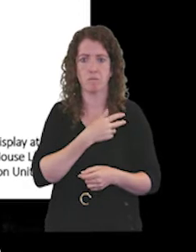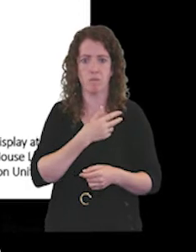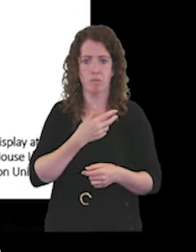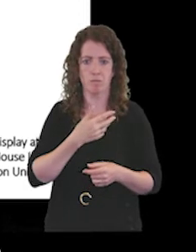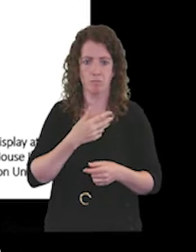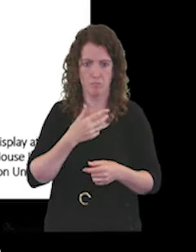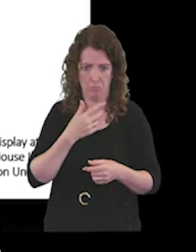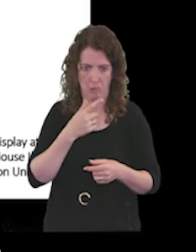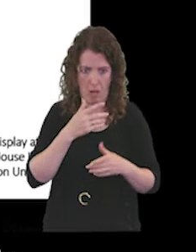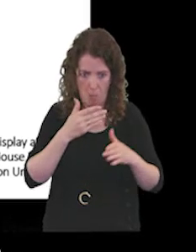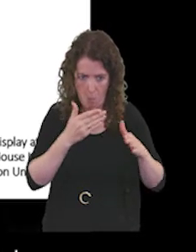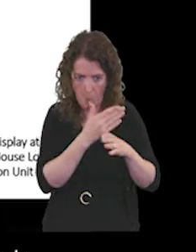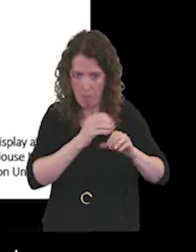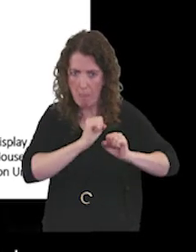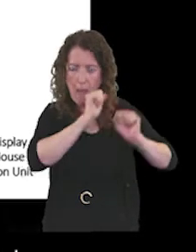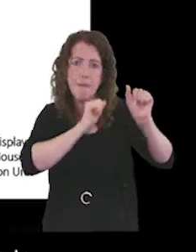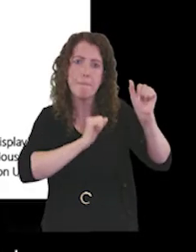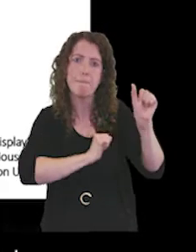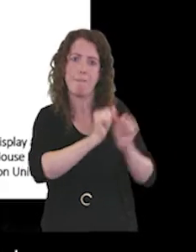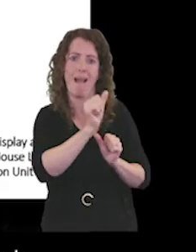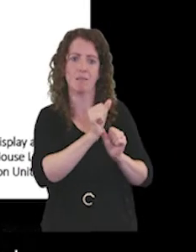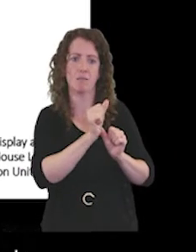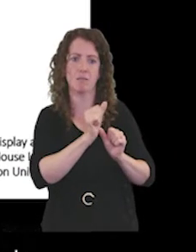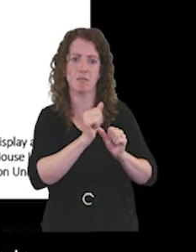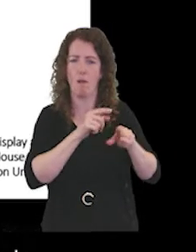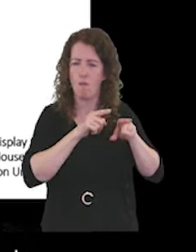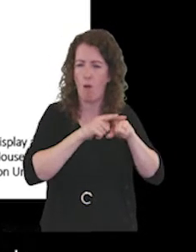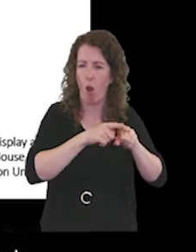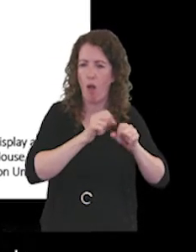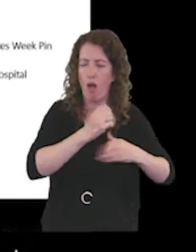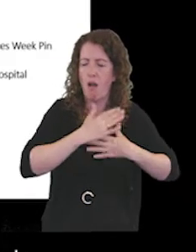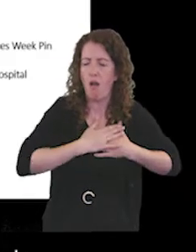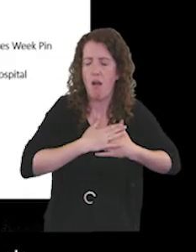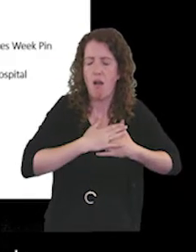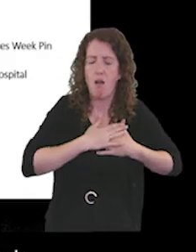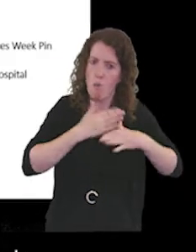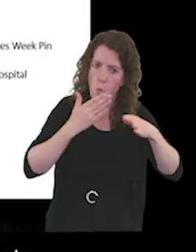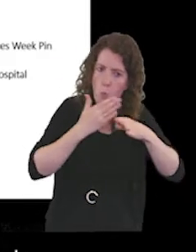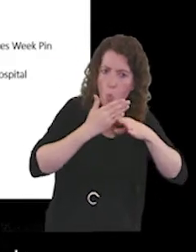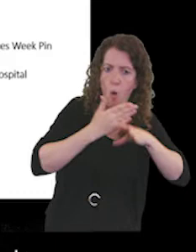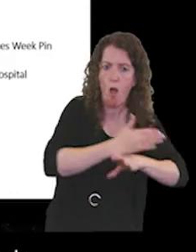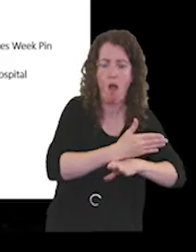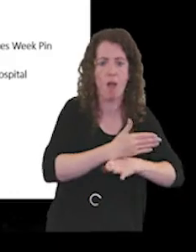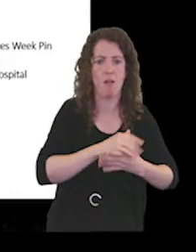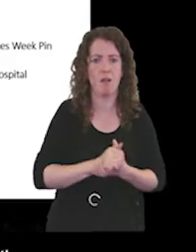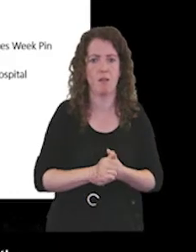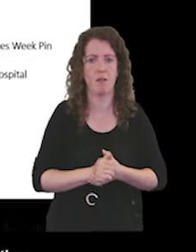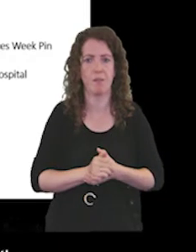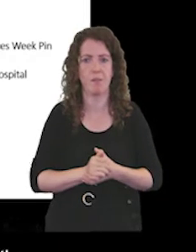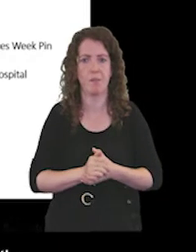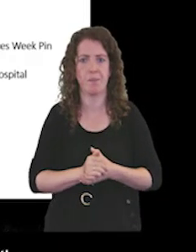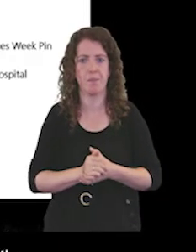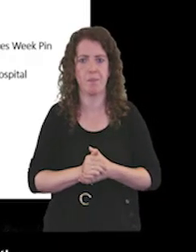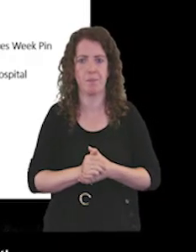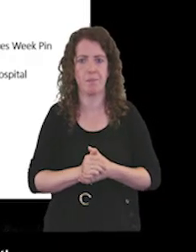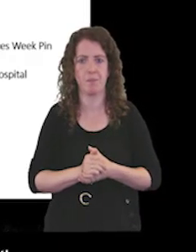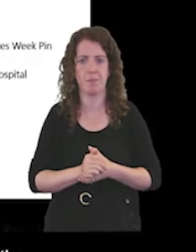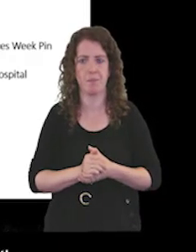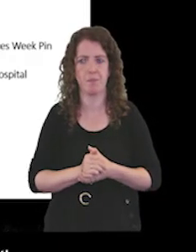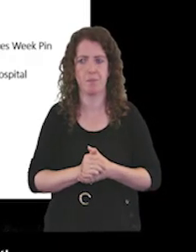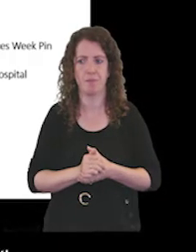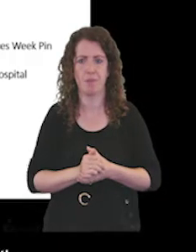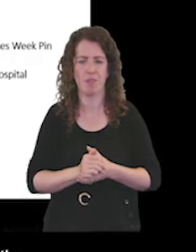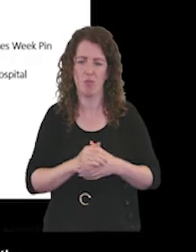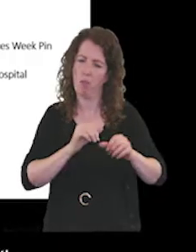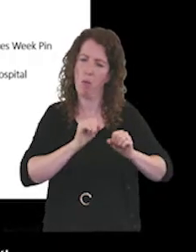be their best and to do what they love to do. And to work there and to their